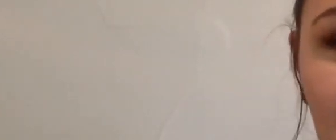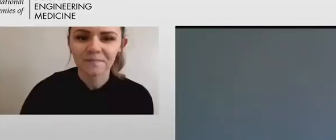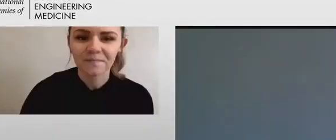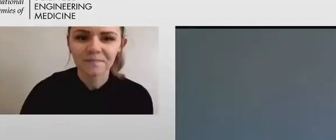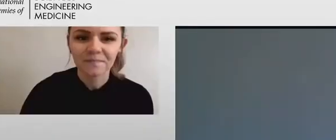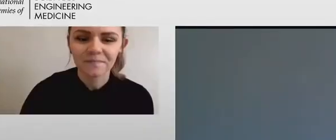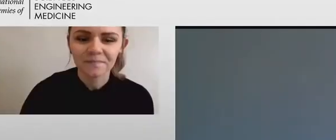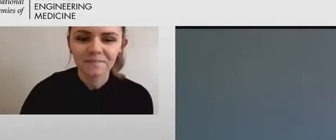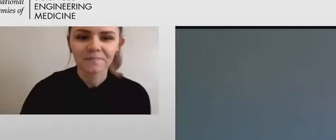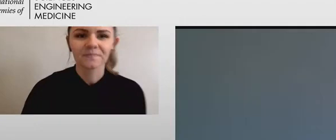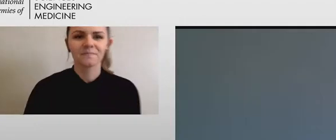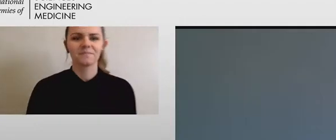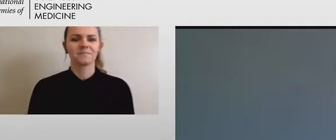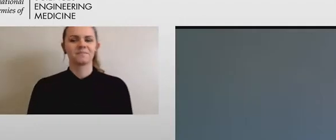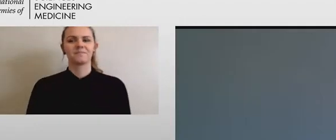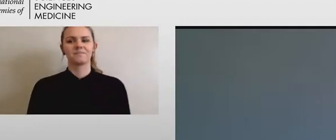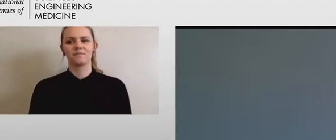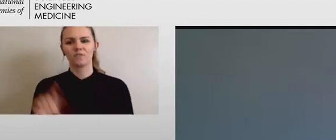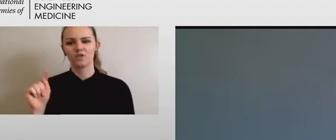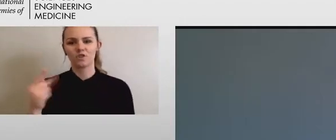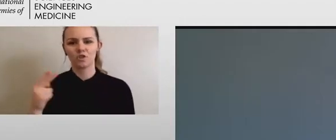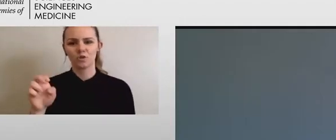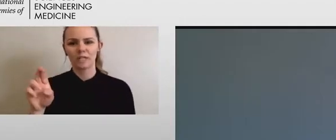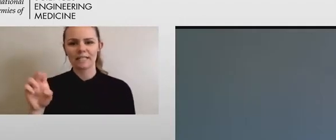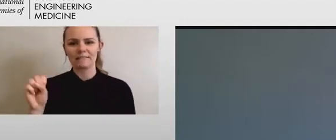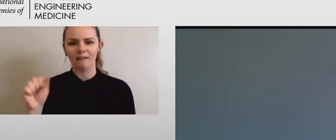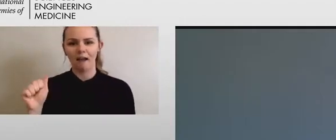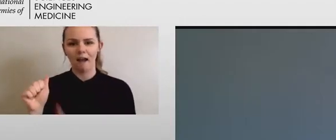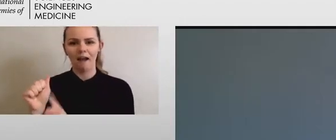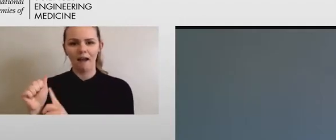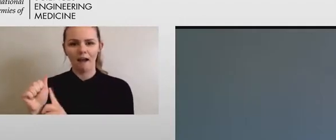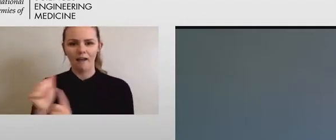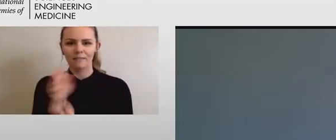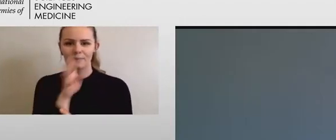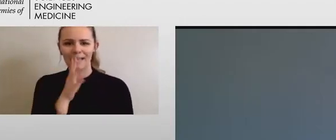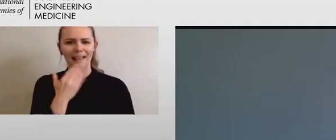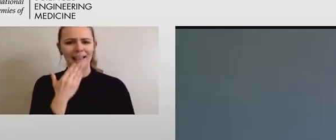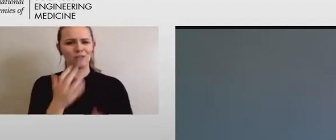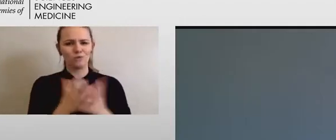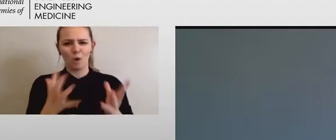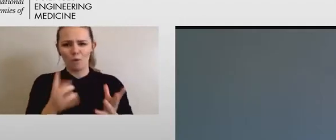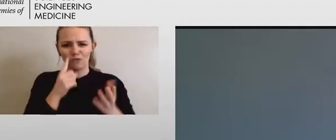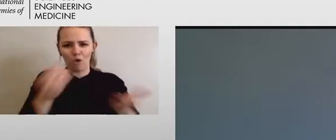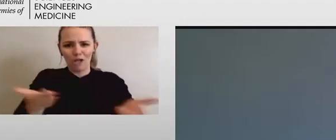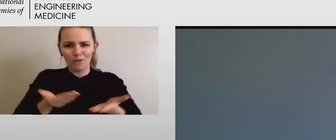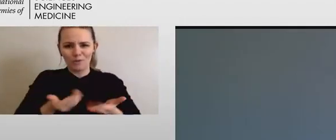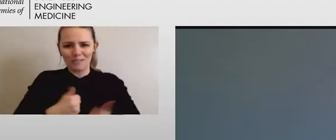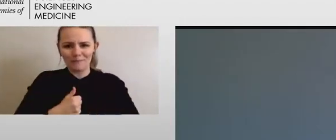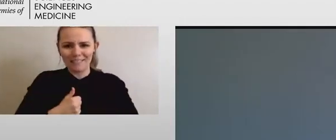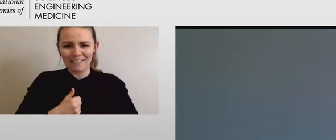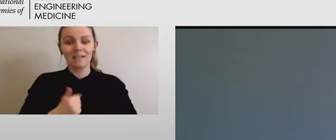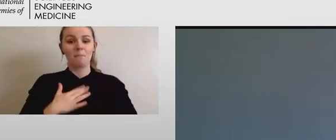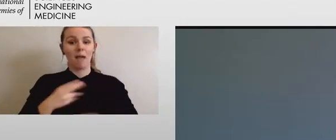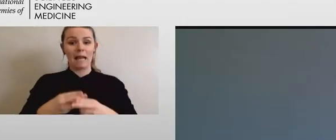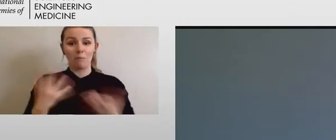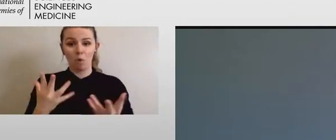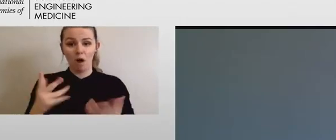Thank you so much for that introduction. My name is Teresa Edelman. I use she, her, her pronouns.